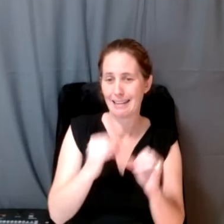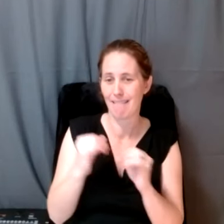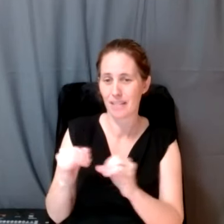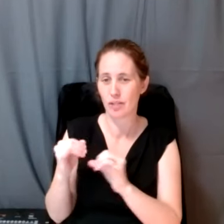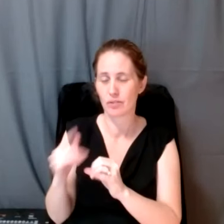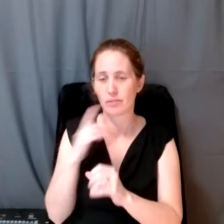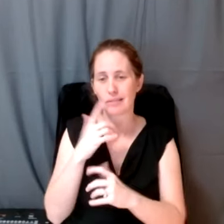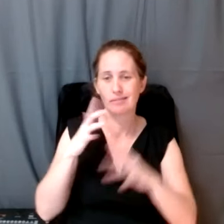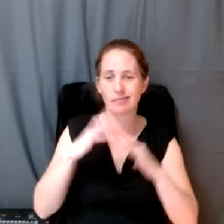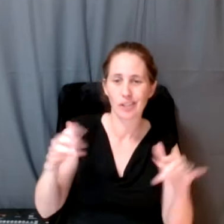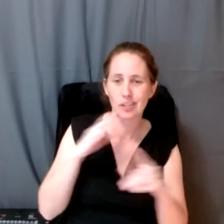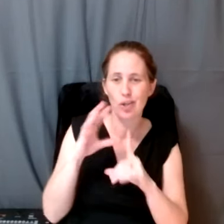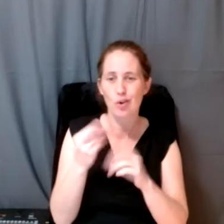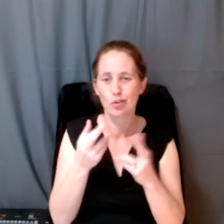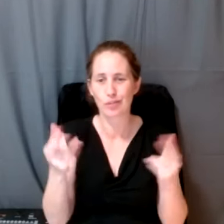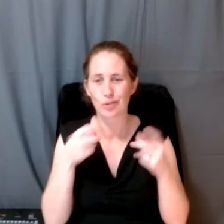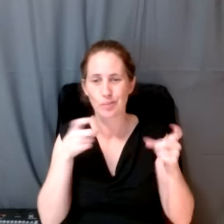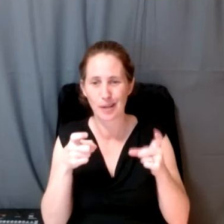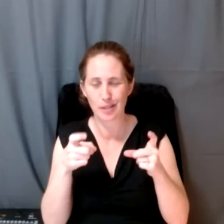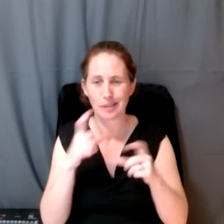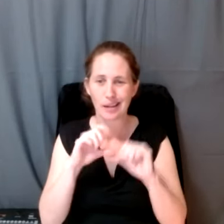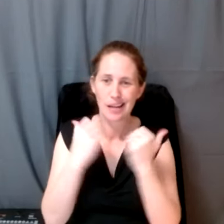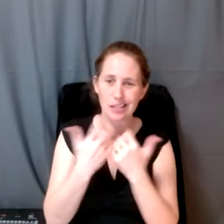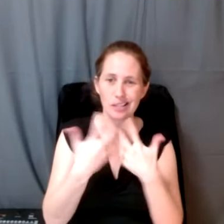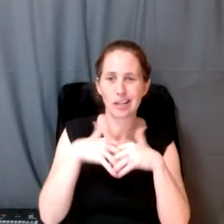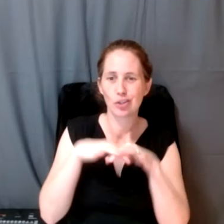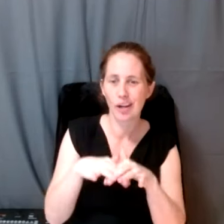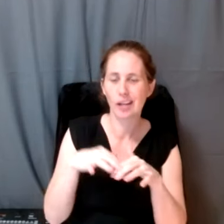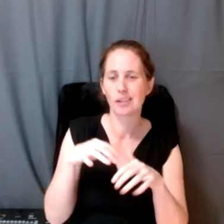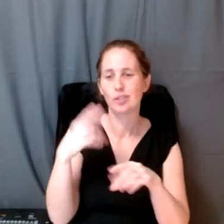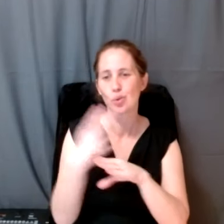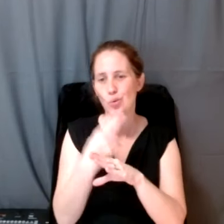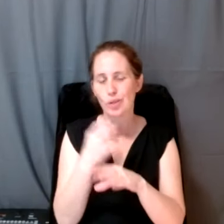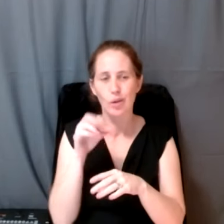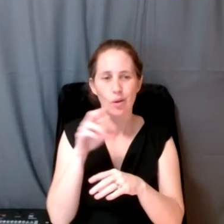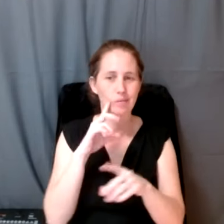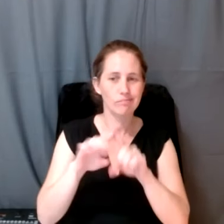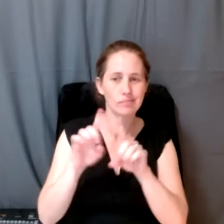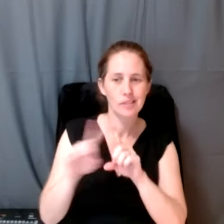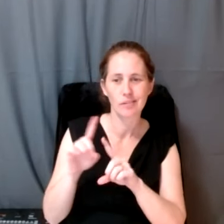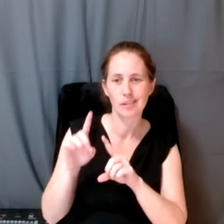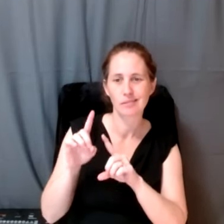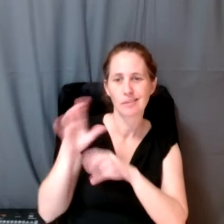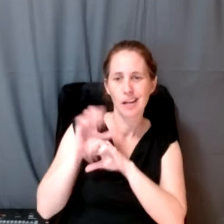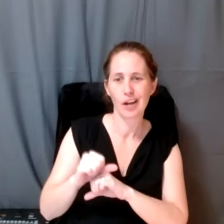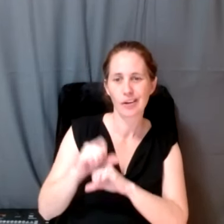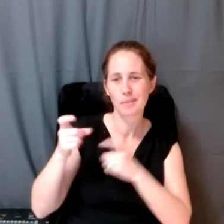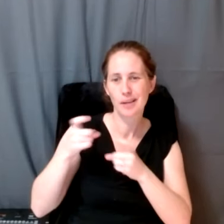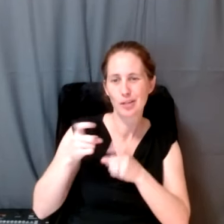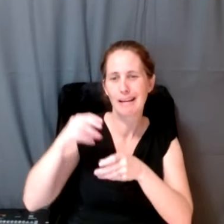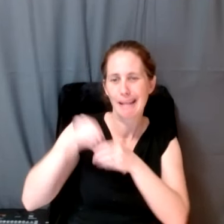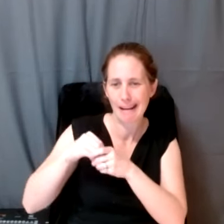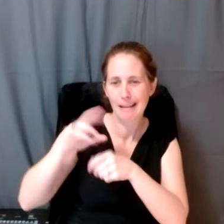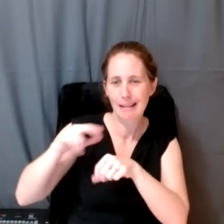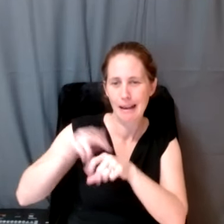of various cultural resource management firms integrating these and or different heritage managers located within the